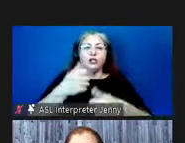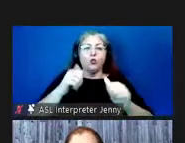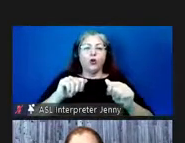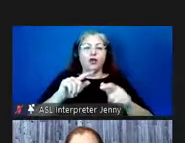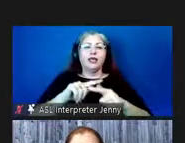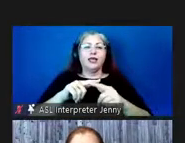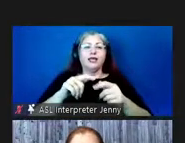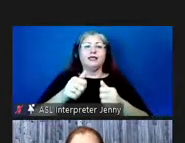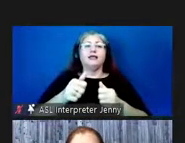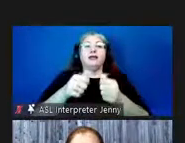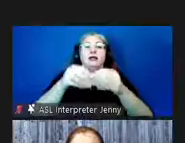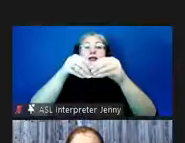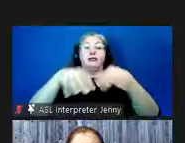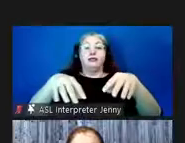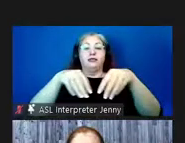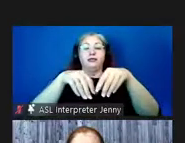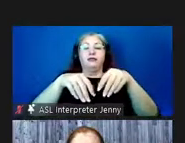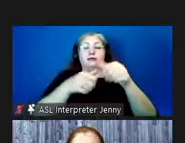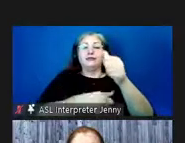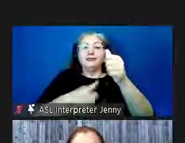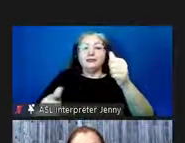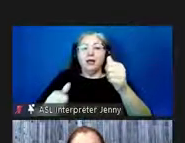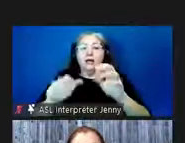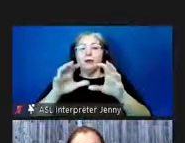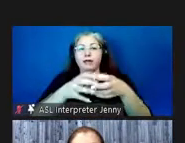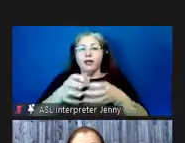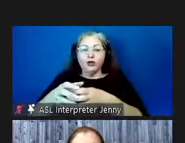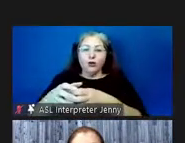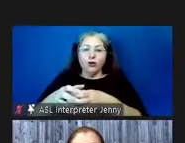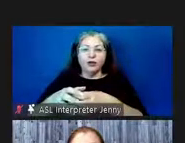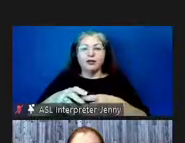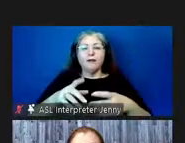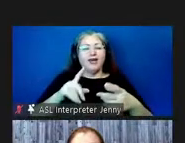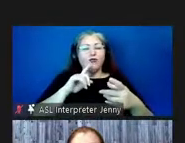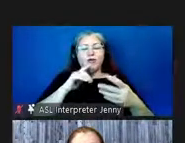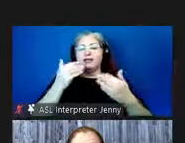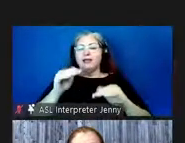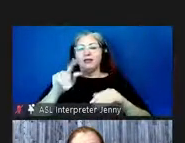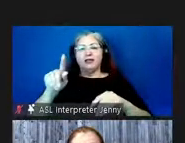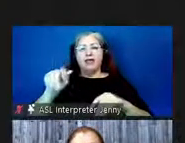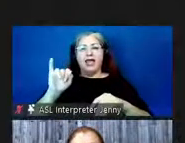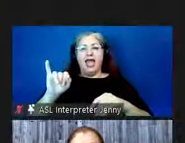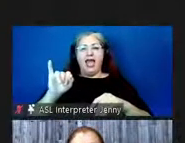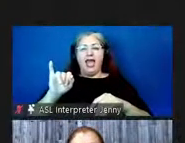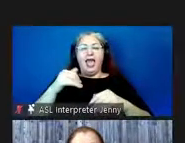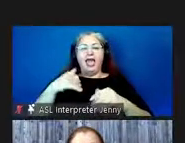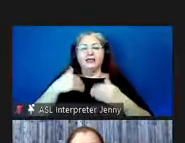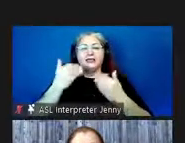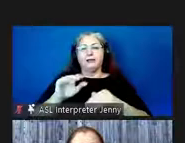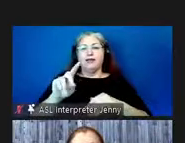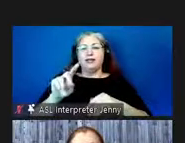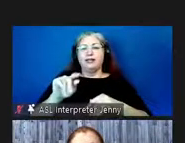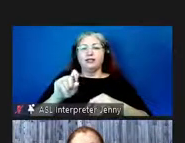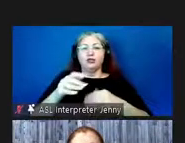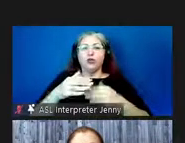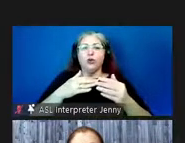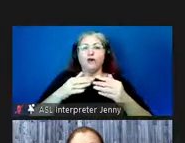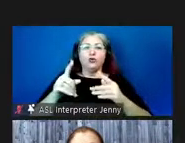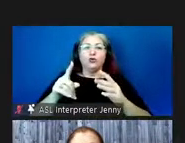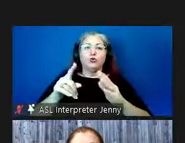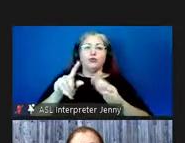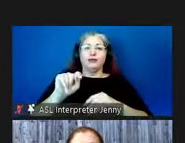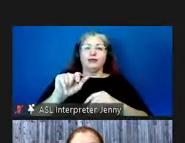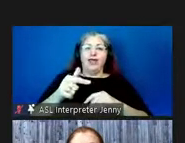subcategories of that and uh and you were kind of limited that the ai is limited to this data set whatever whoever someone tagged so